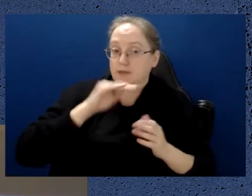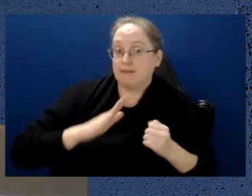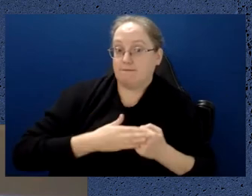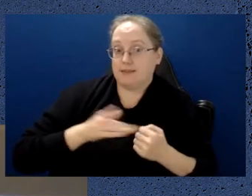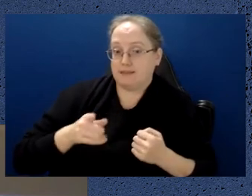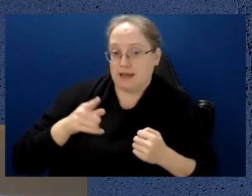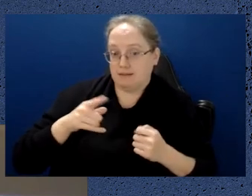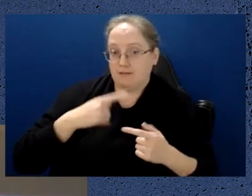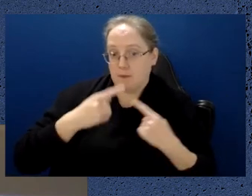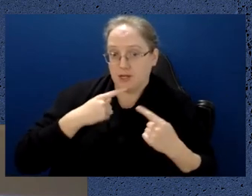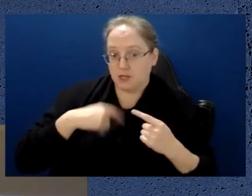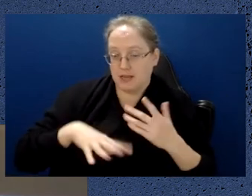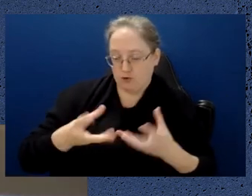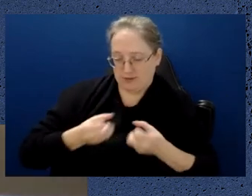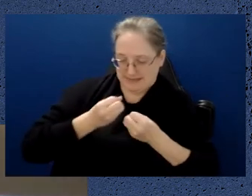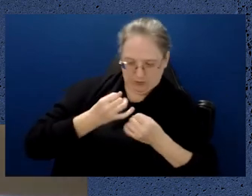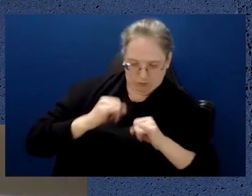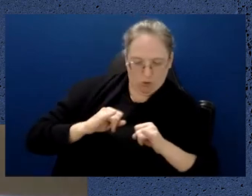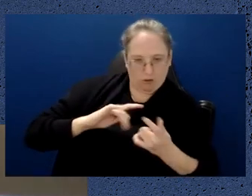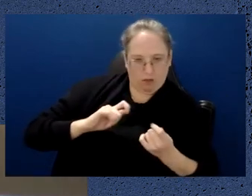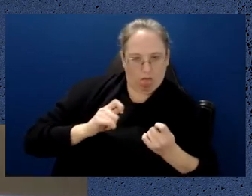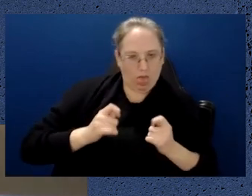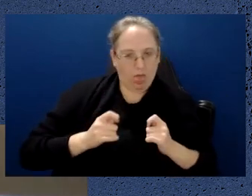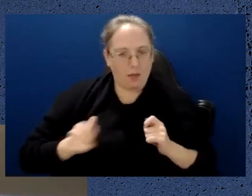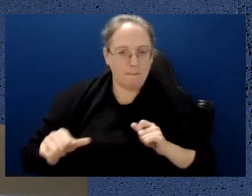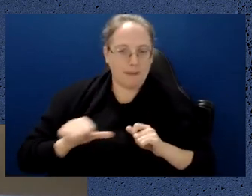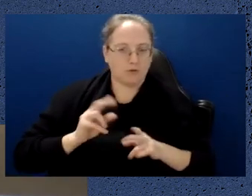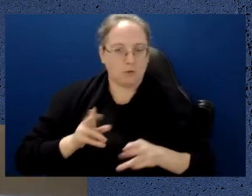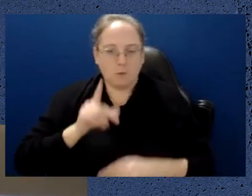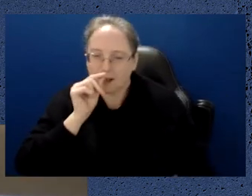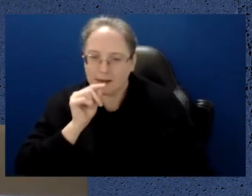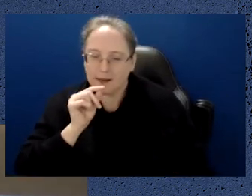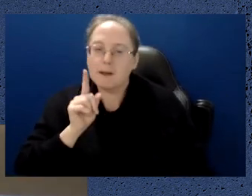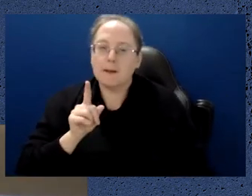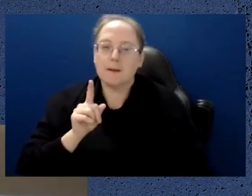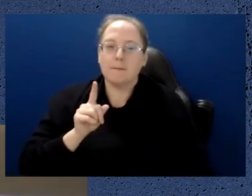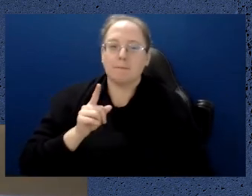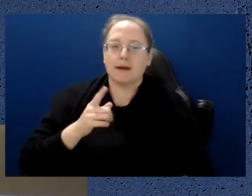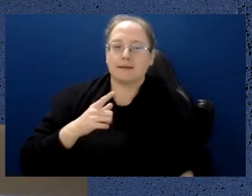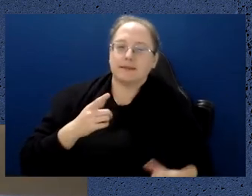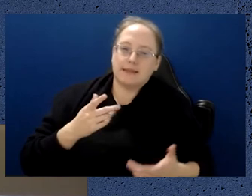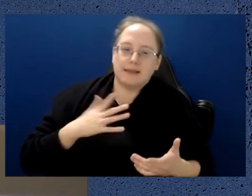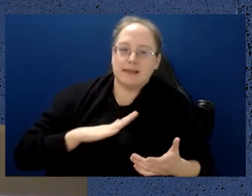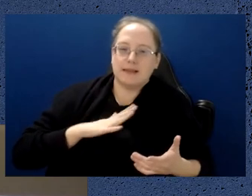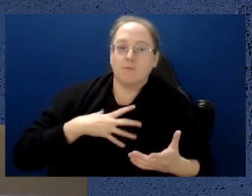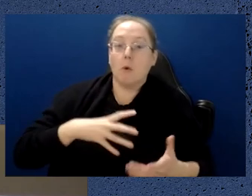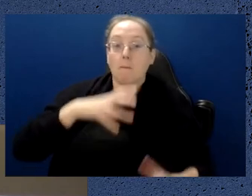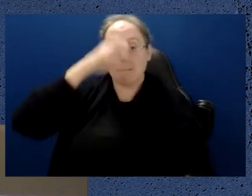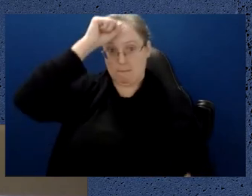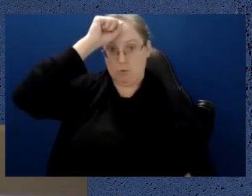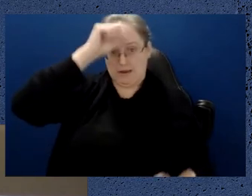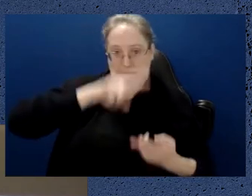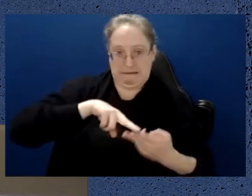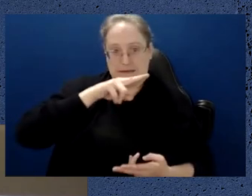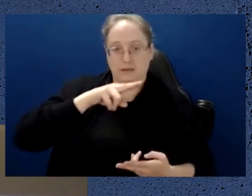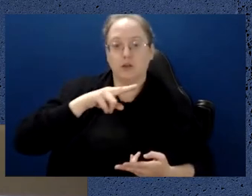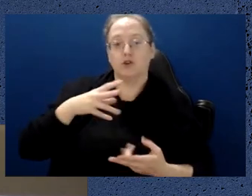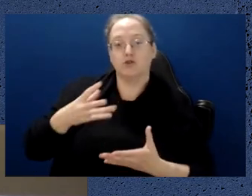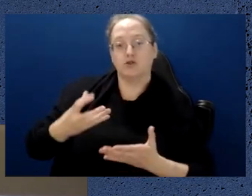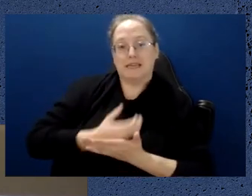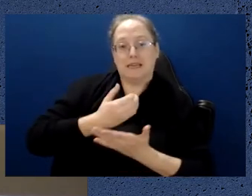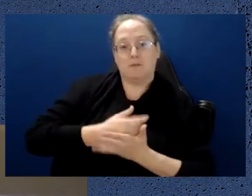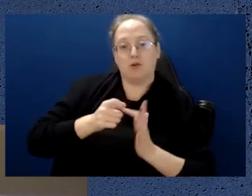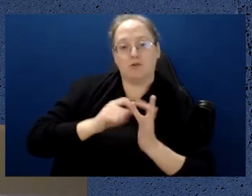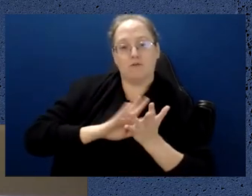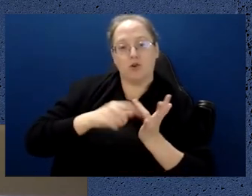some of the photons and perform operations on them. And